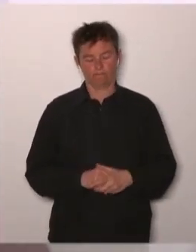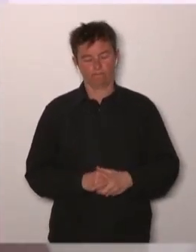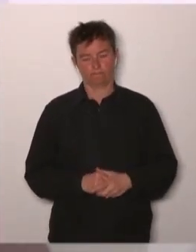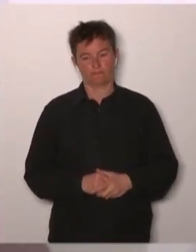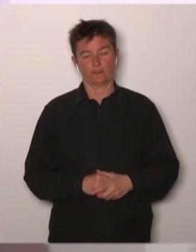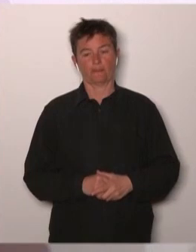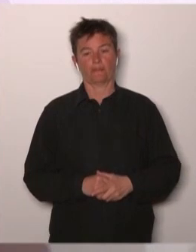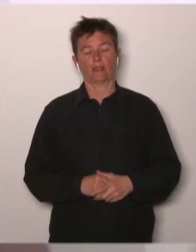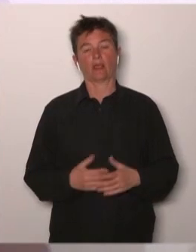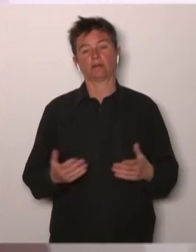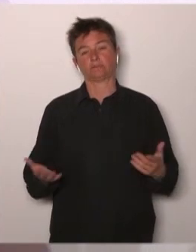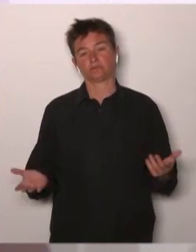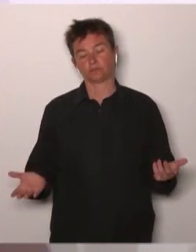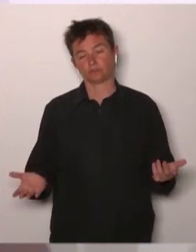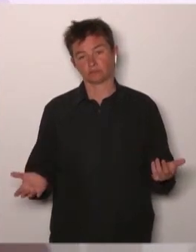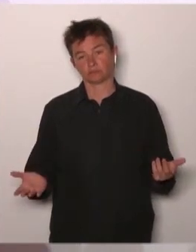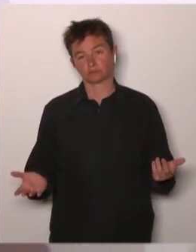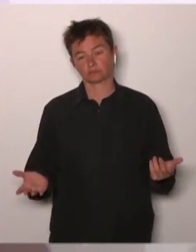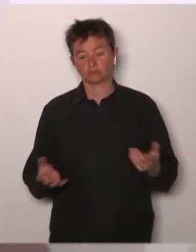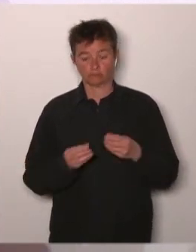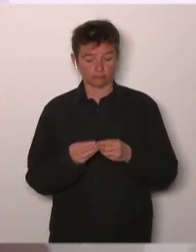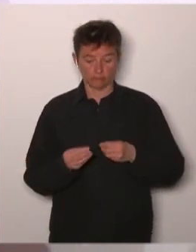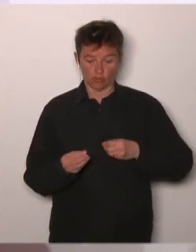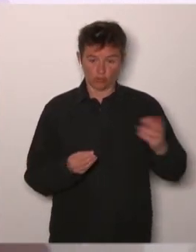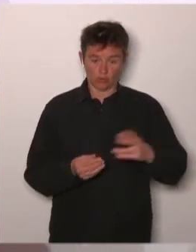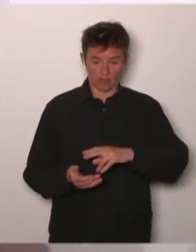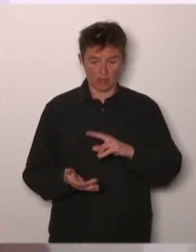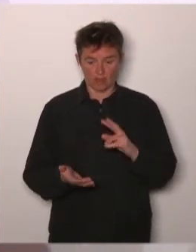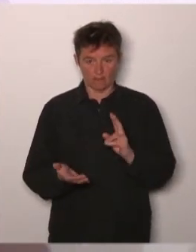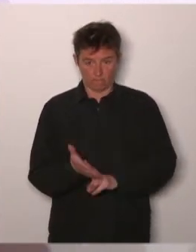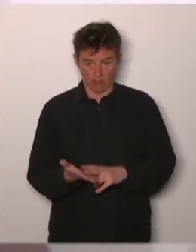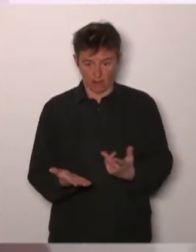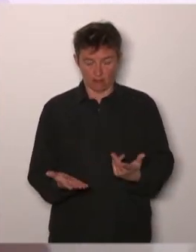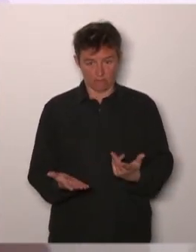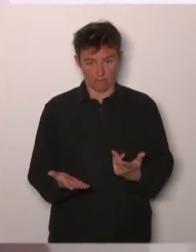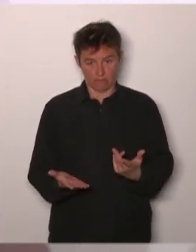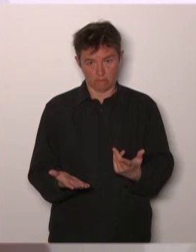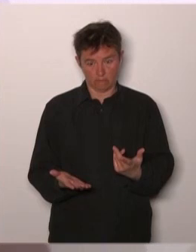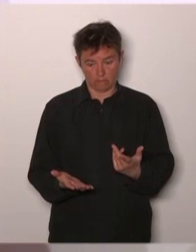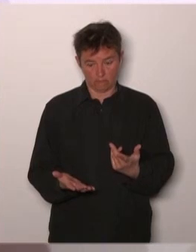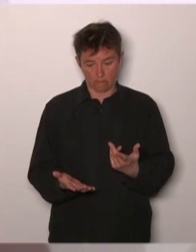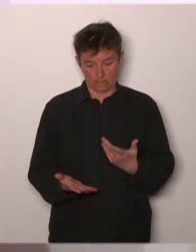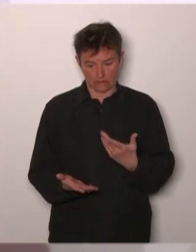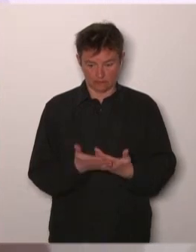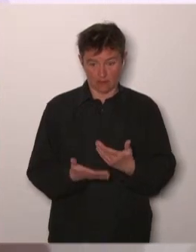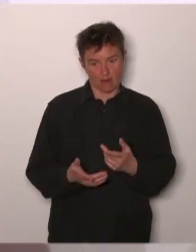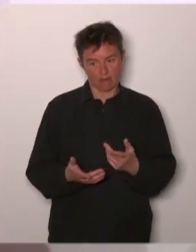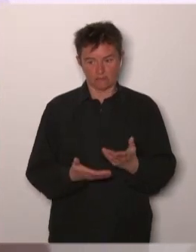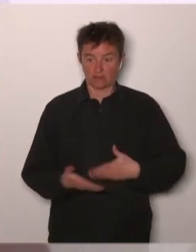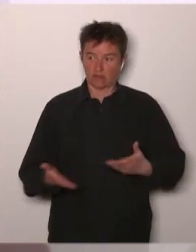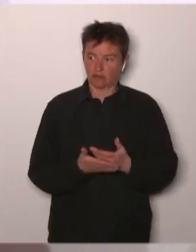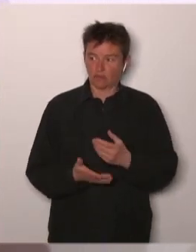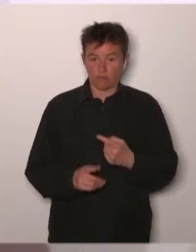is part of the new opportunities that we have to put into our think tank